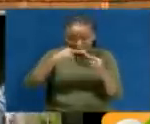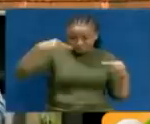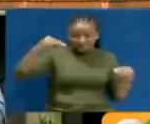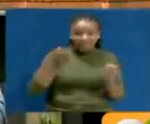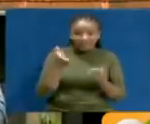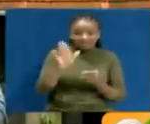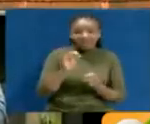TV, Nairobi.